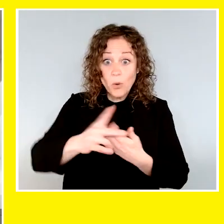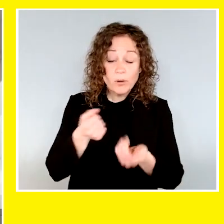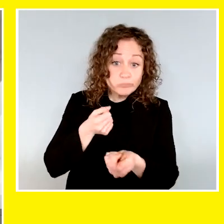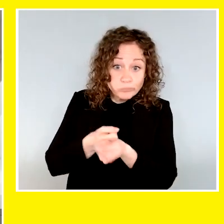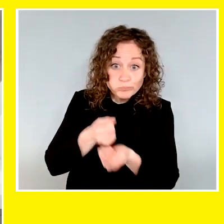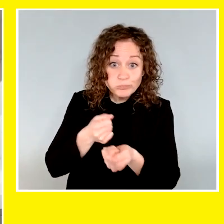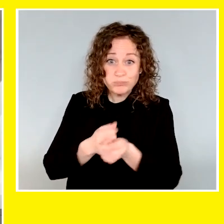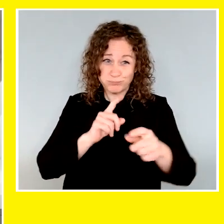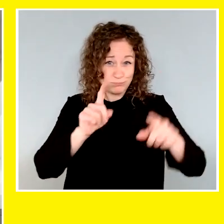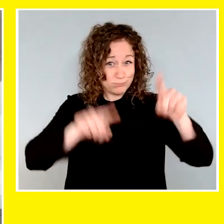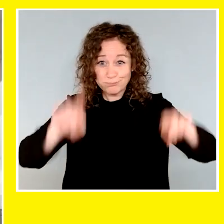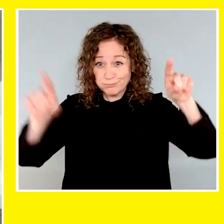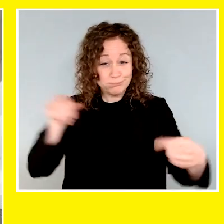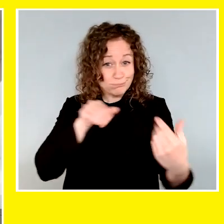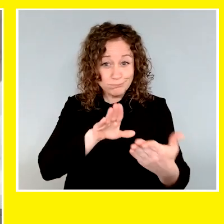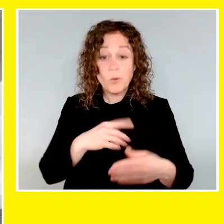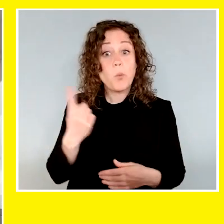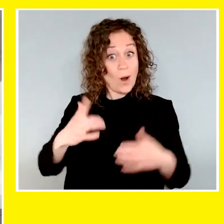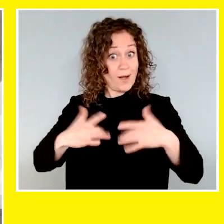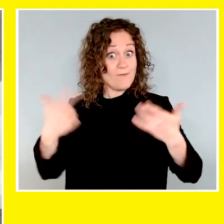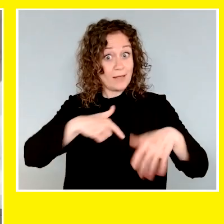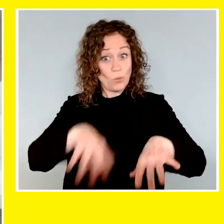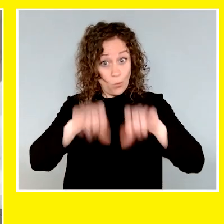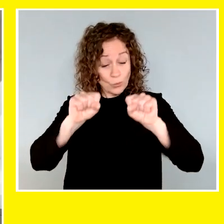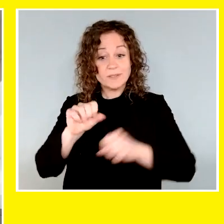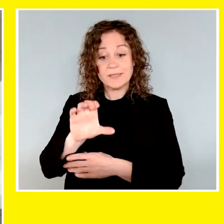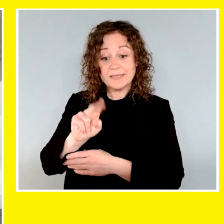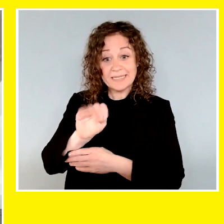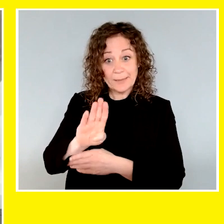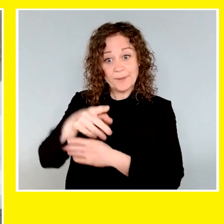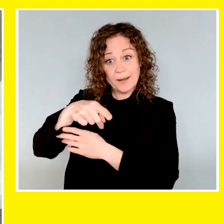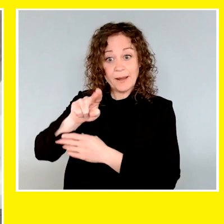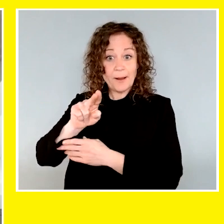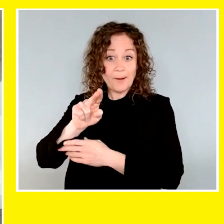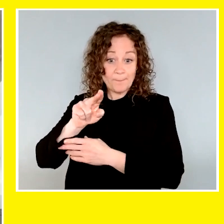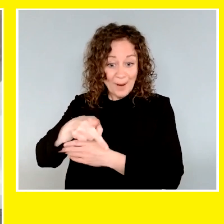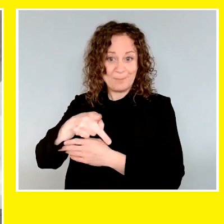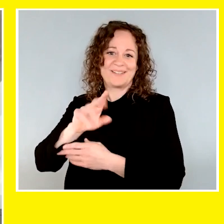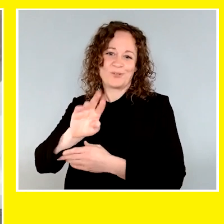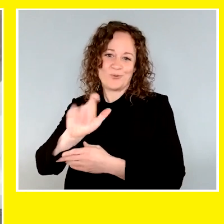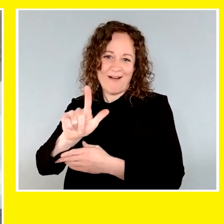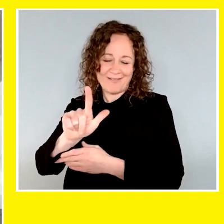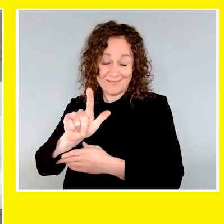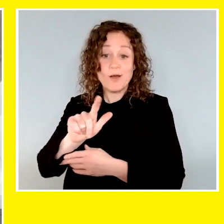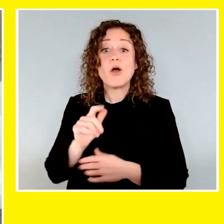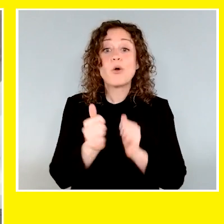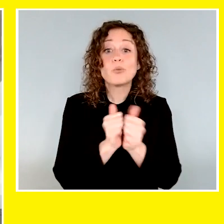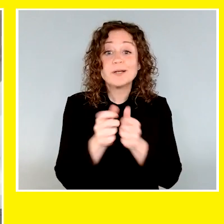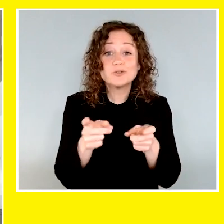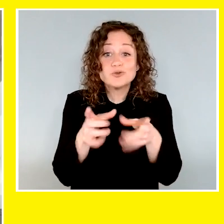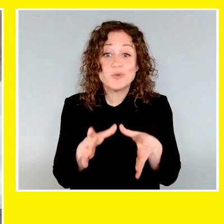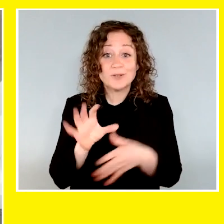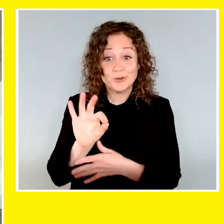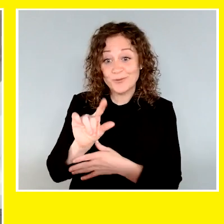There are many ways that individuals contribute to the success of CNIB Guide Dogs. One of our signature events is our CNIB Pup Crawl.